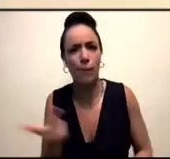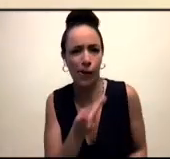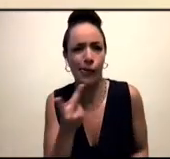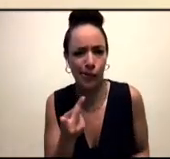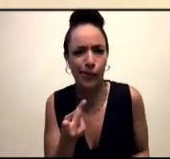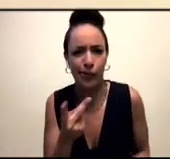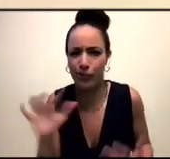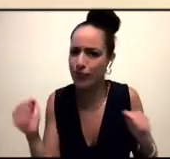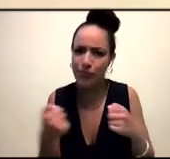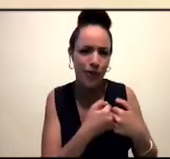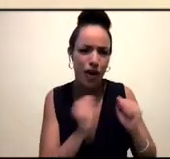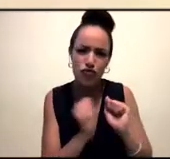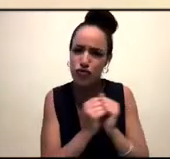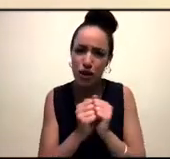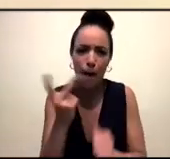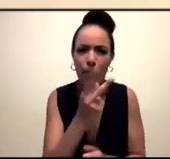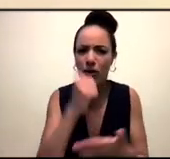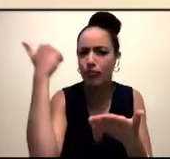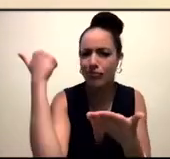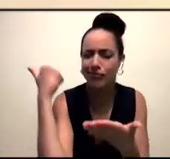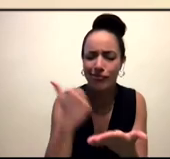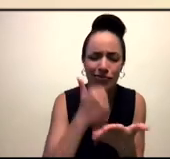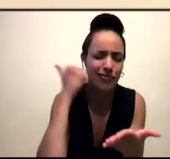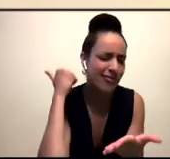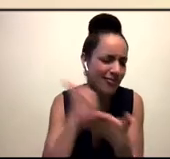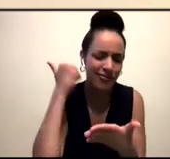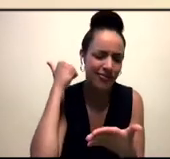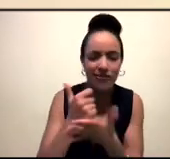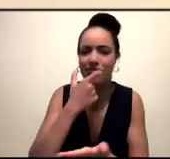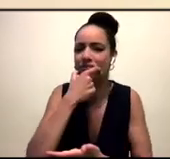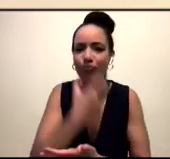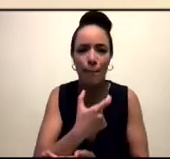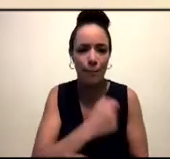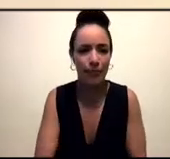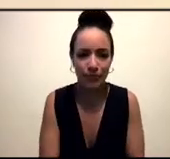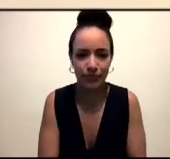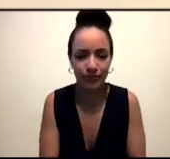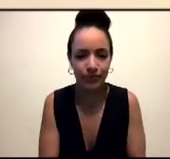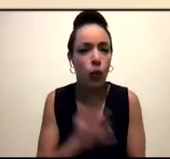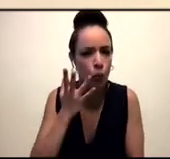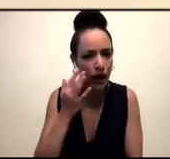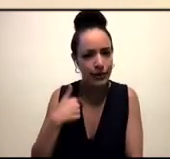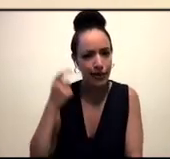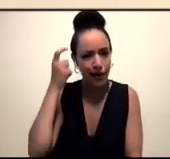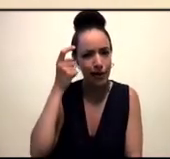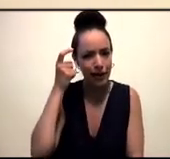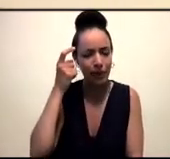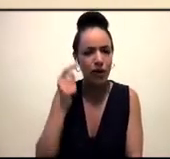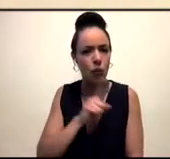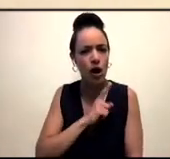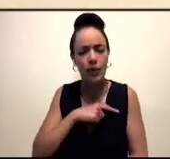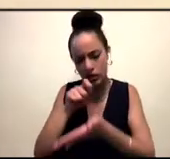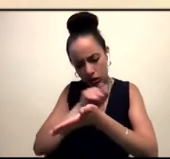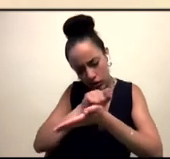You're both brilliant. But I Yeah, I mean, when I, when I think about why I write so much historical,